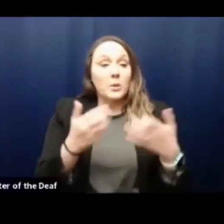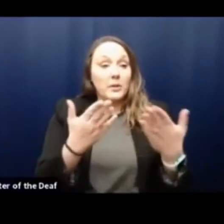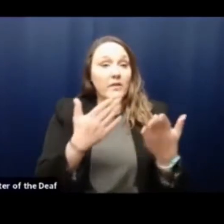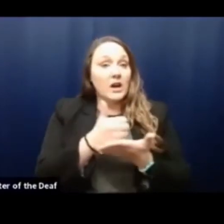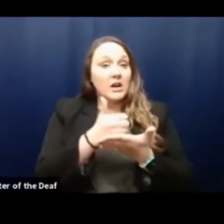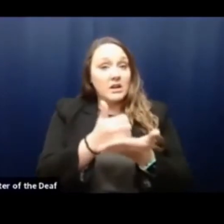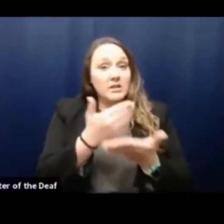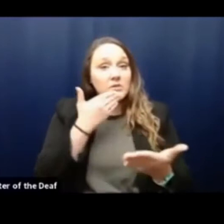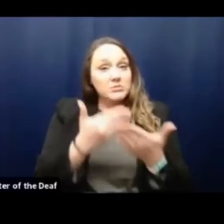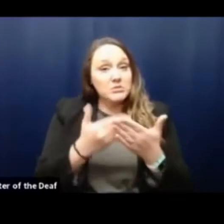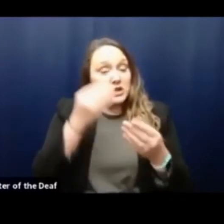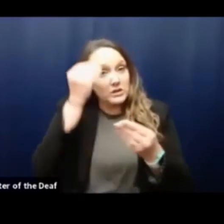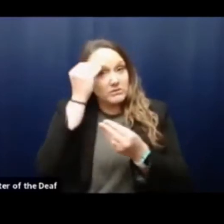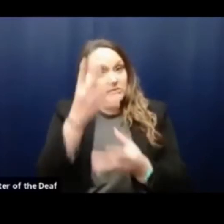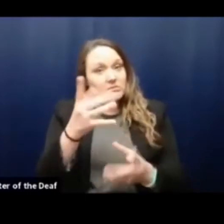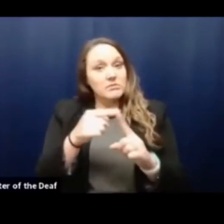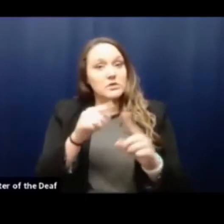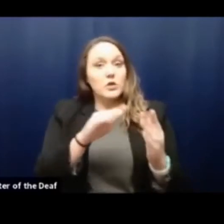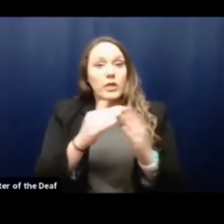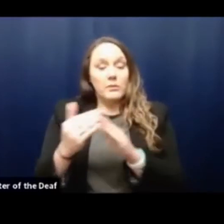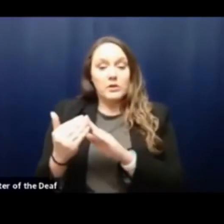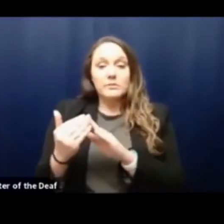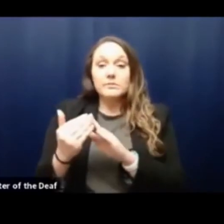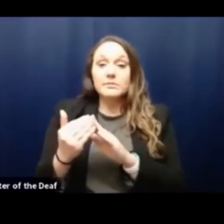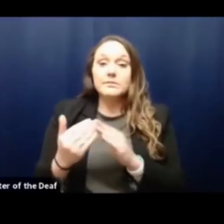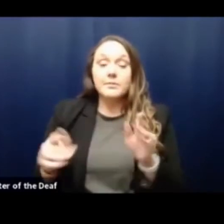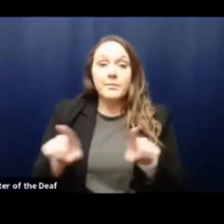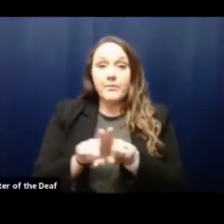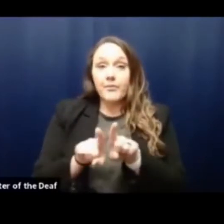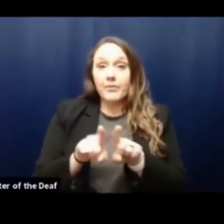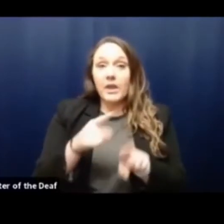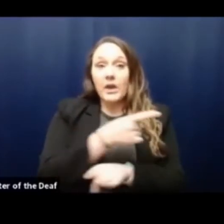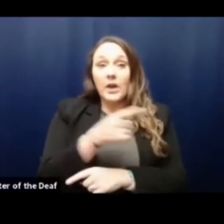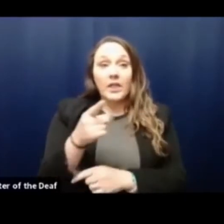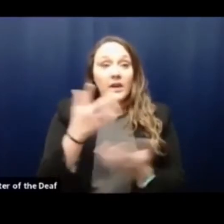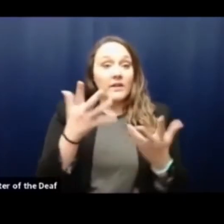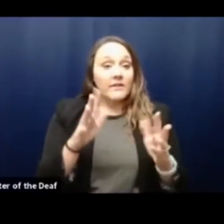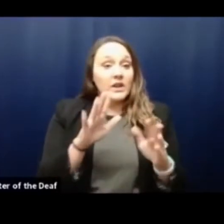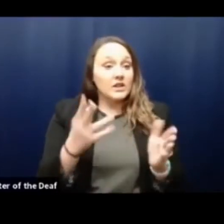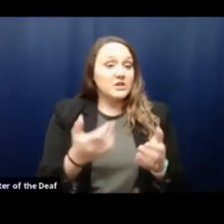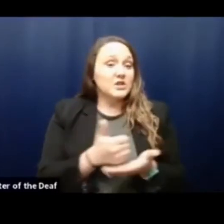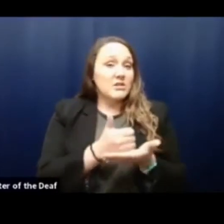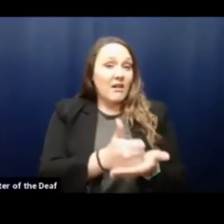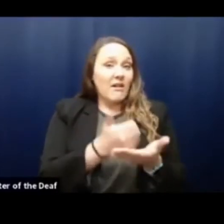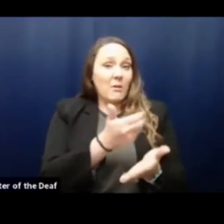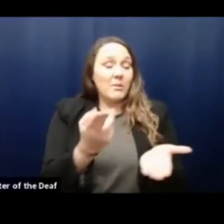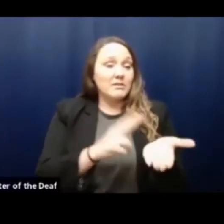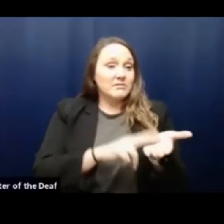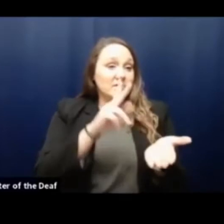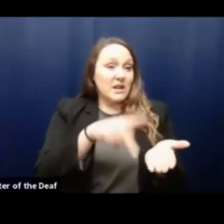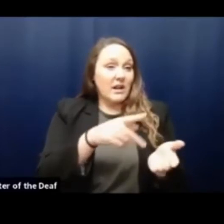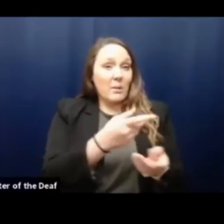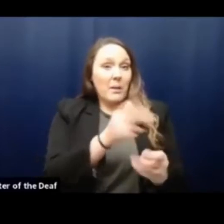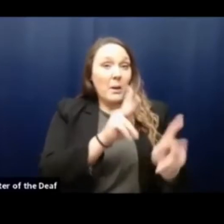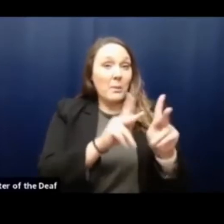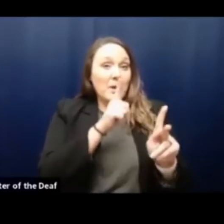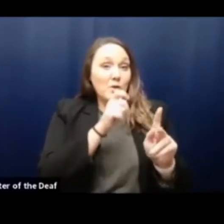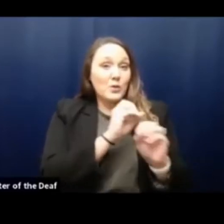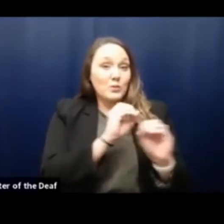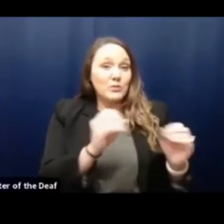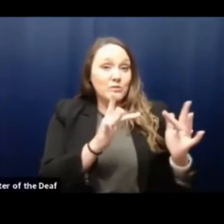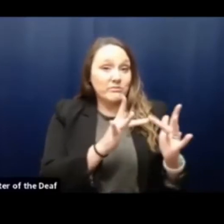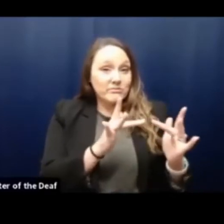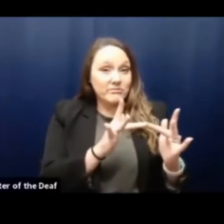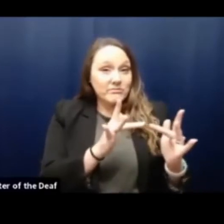and useful information to our community. Additionally, they have helped sign up hundreds of folks without internet or computer access